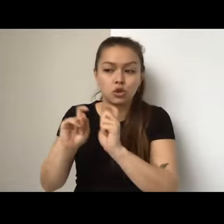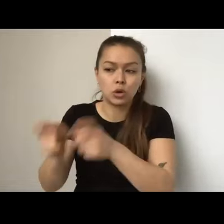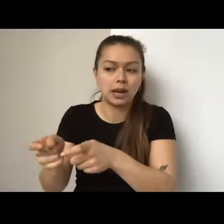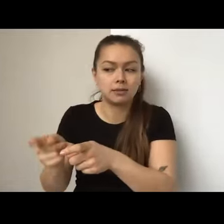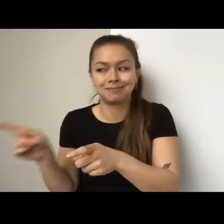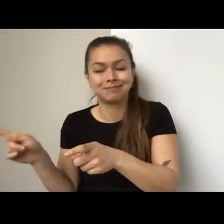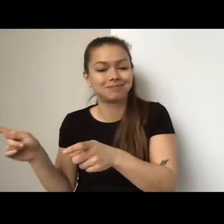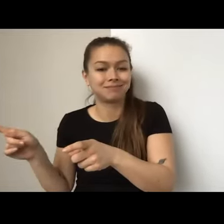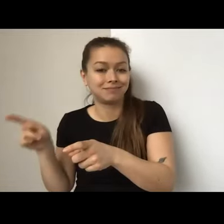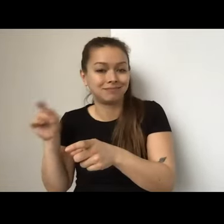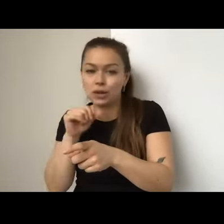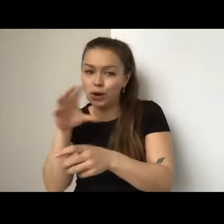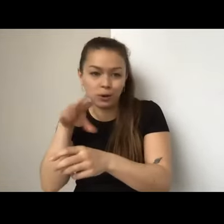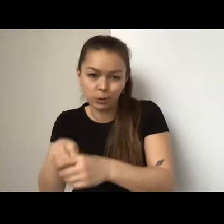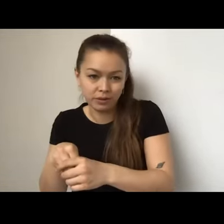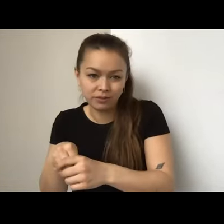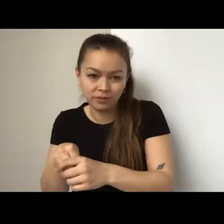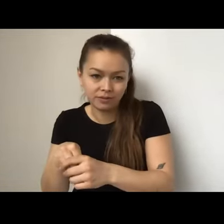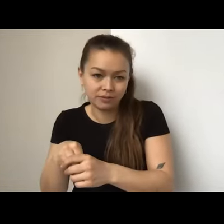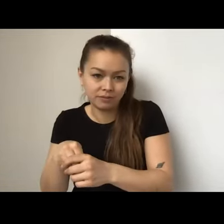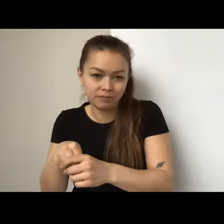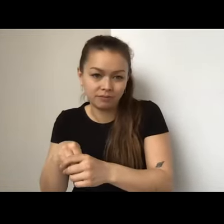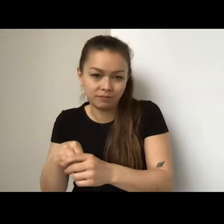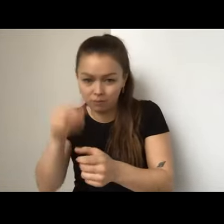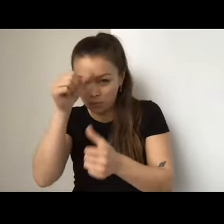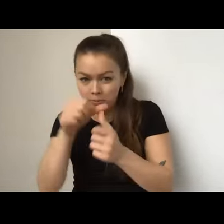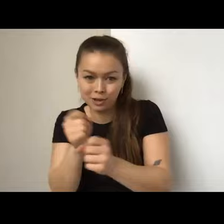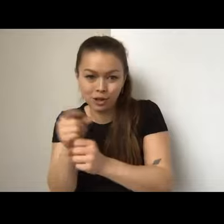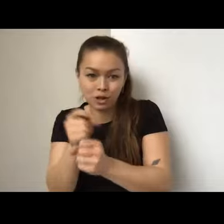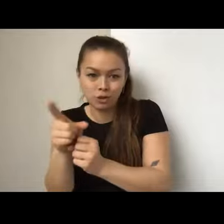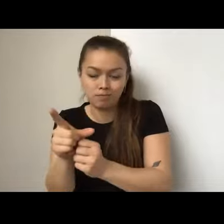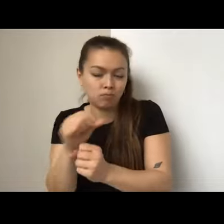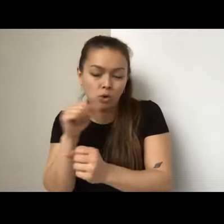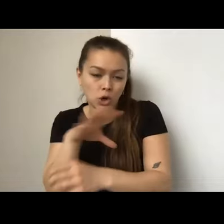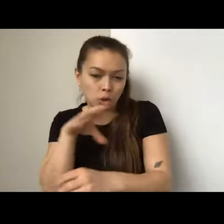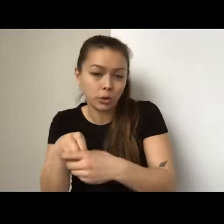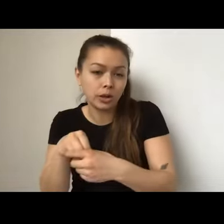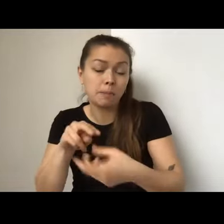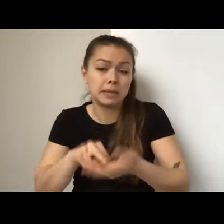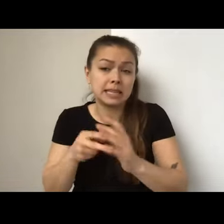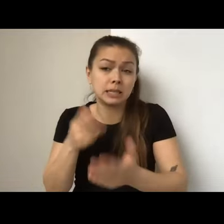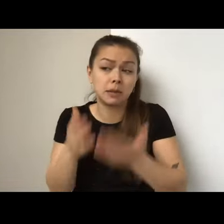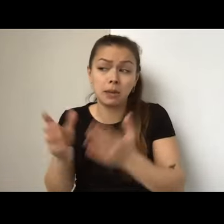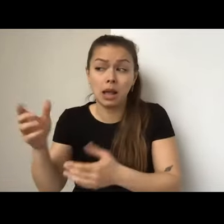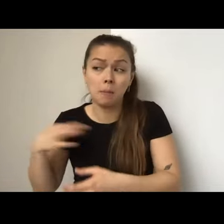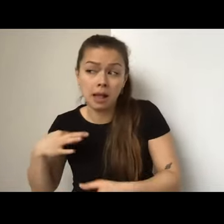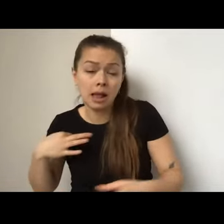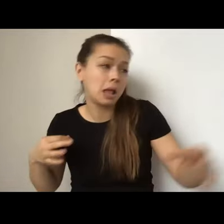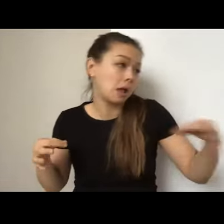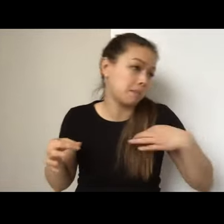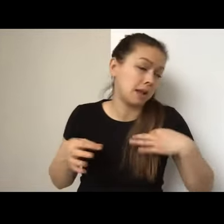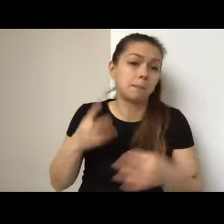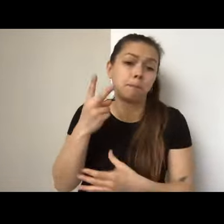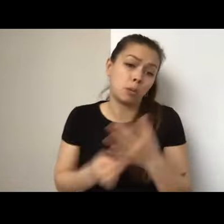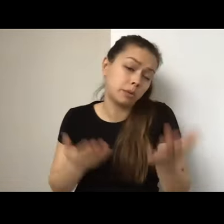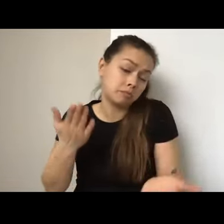towards your total, um, for the strategic program. So you could still apply to this and another project grant. It operates the same as